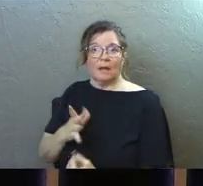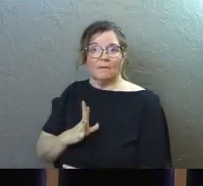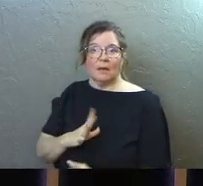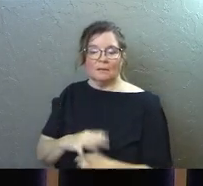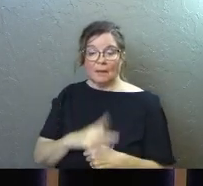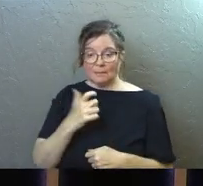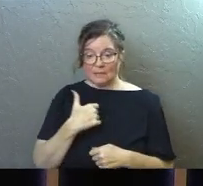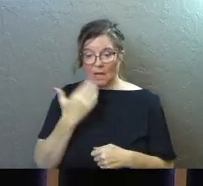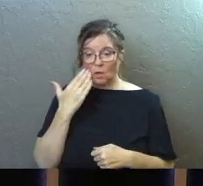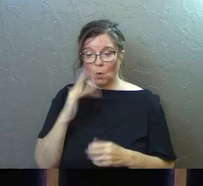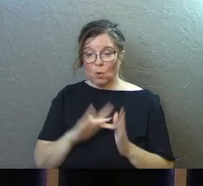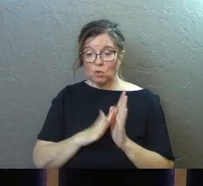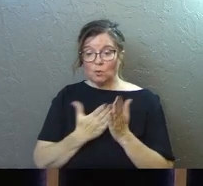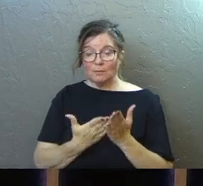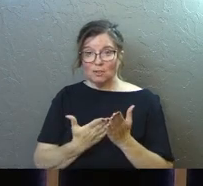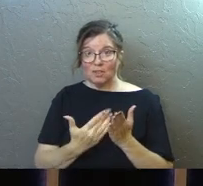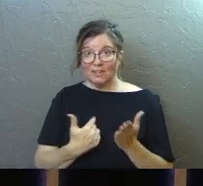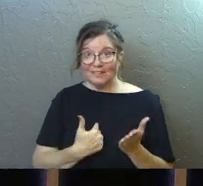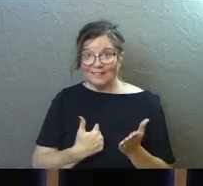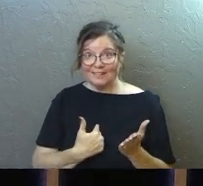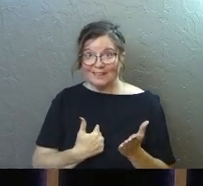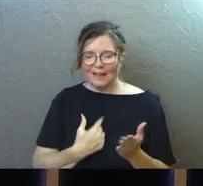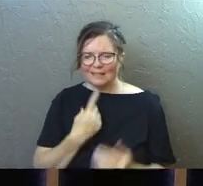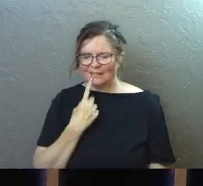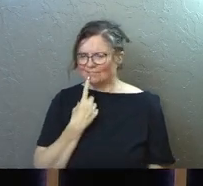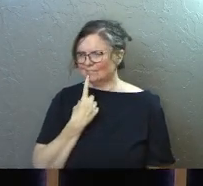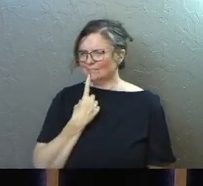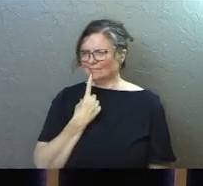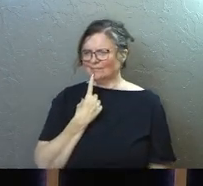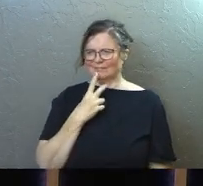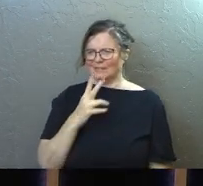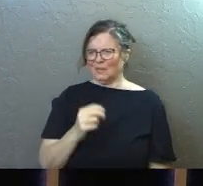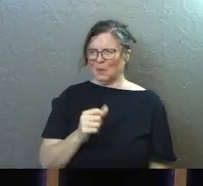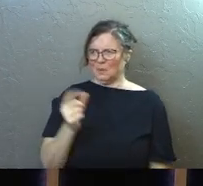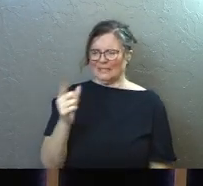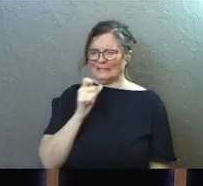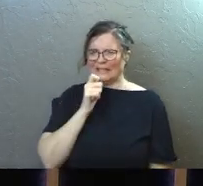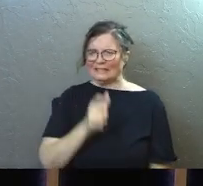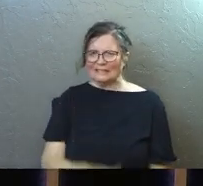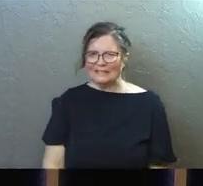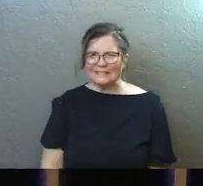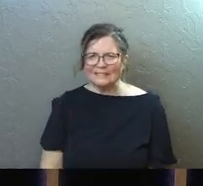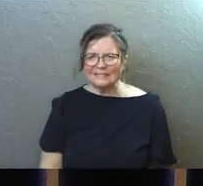And because I know the scripture, I got to say, no, he doesn't.